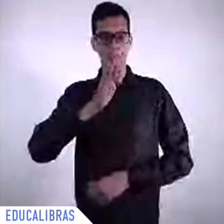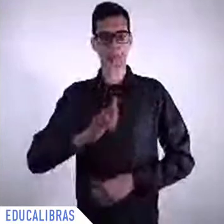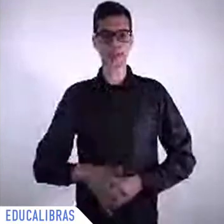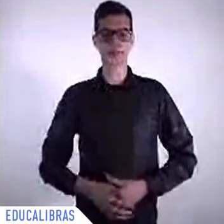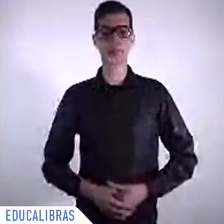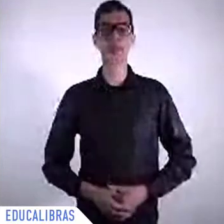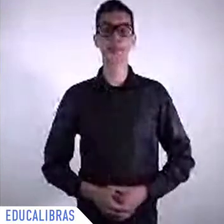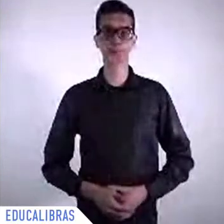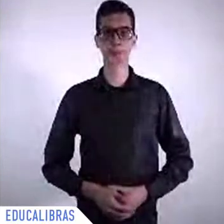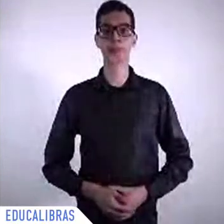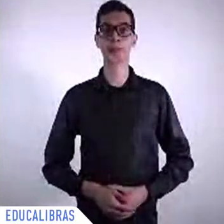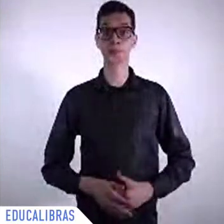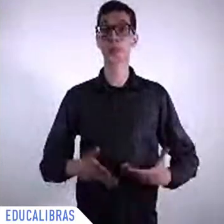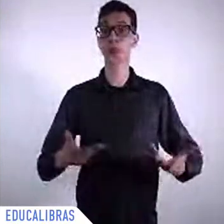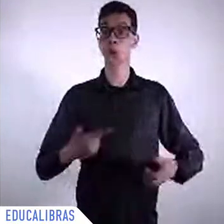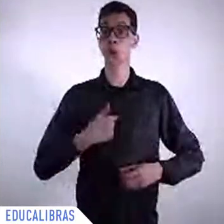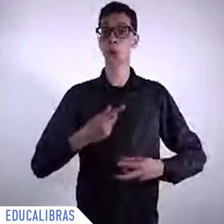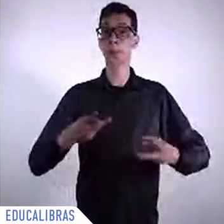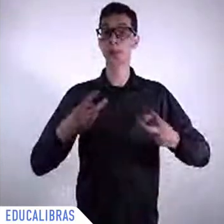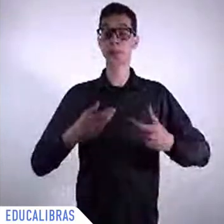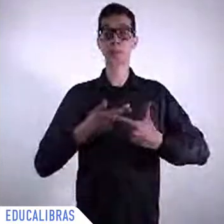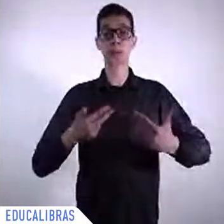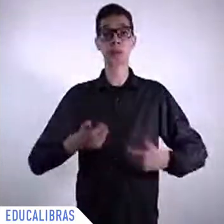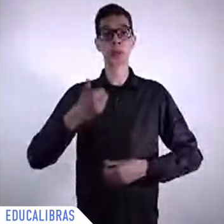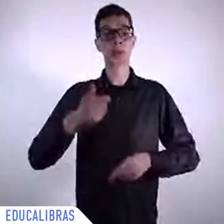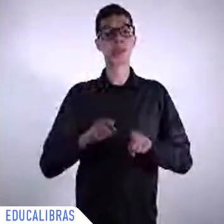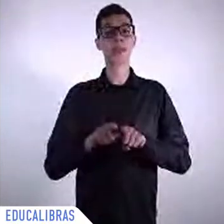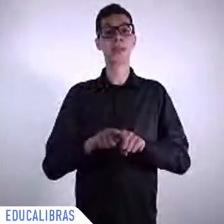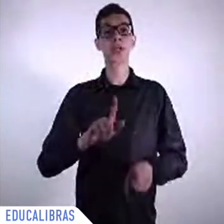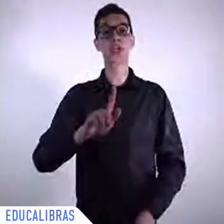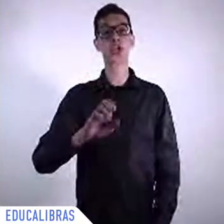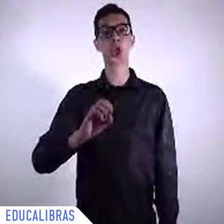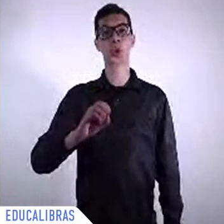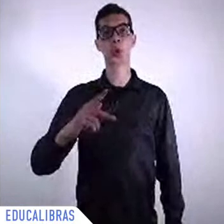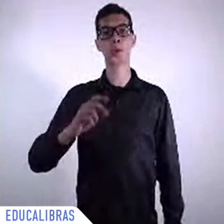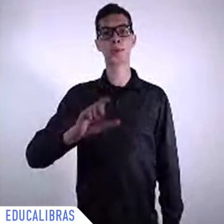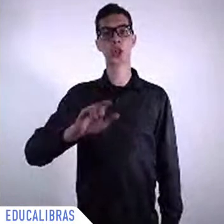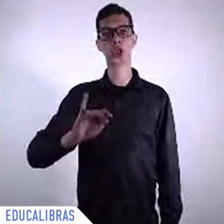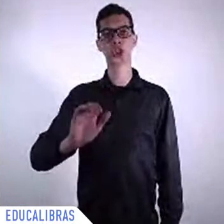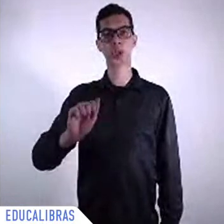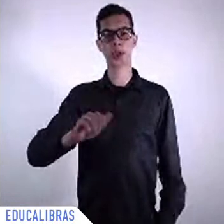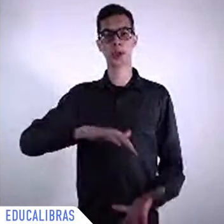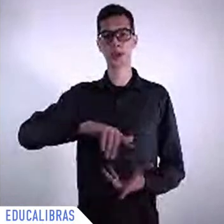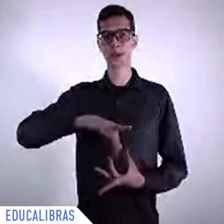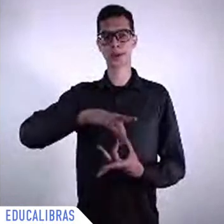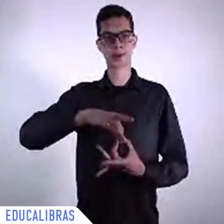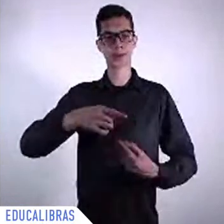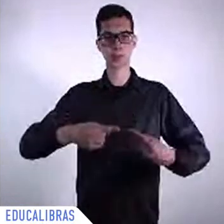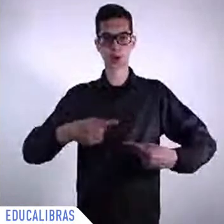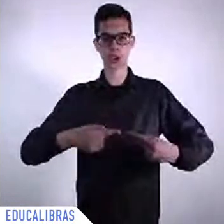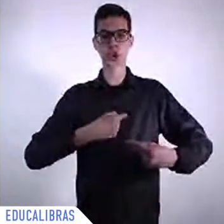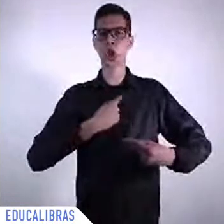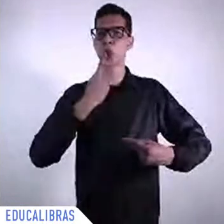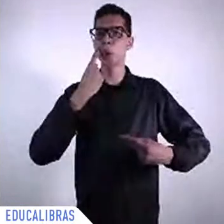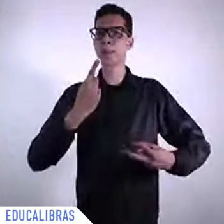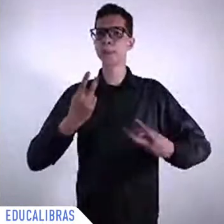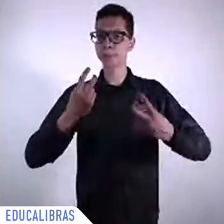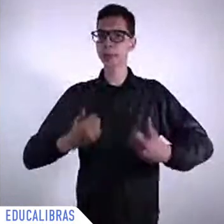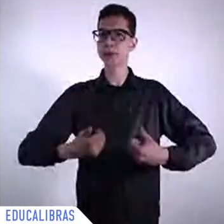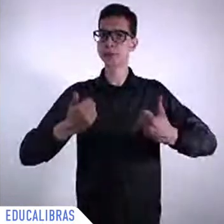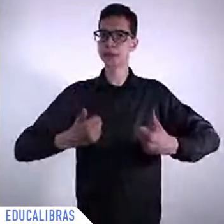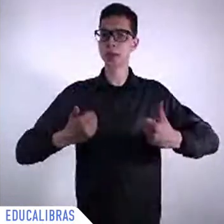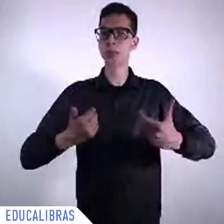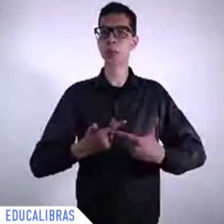Not that I wish that the hegemony of the United States be replaced by the hegemony of China, but I see